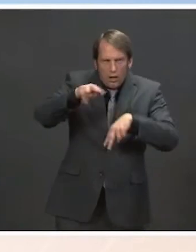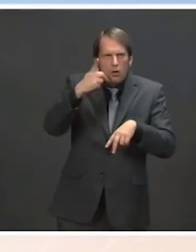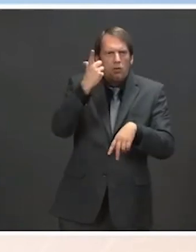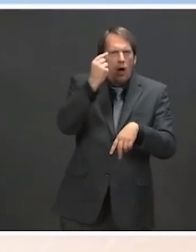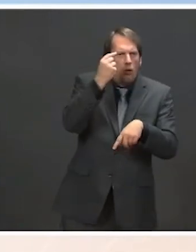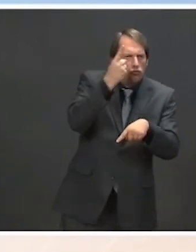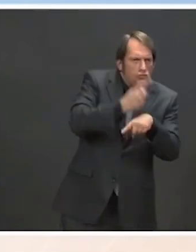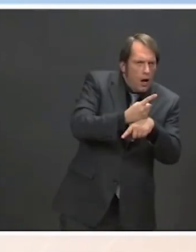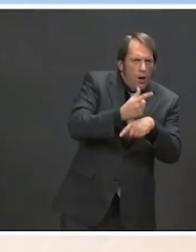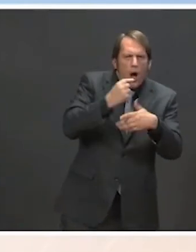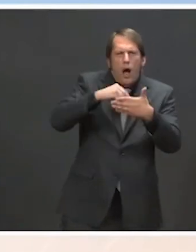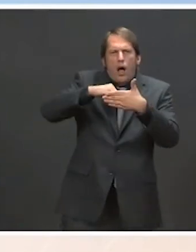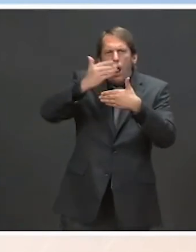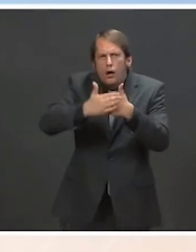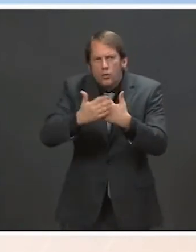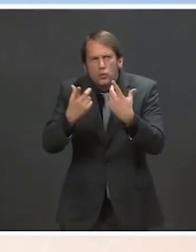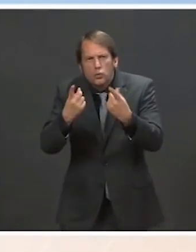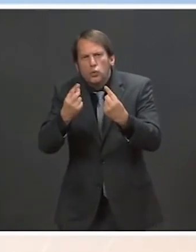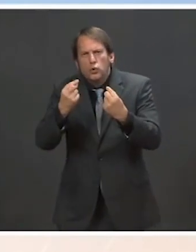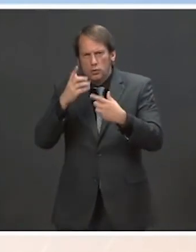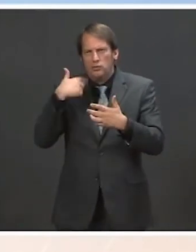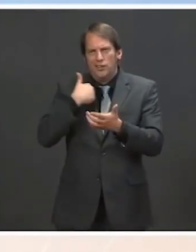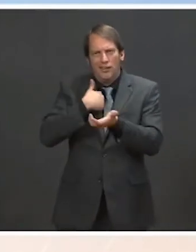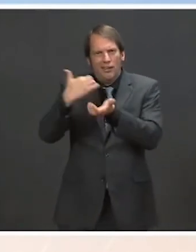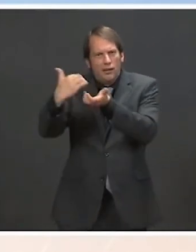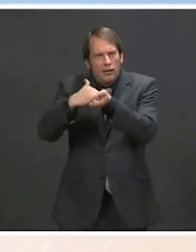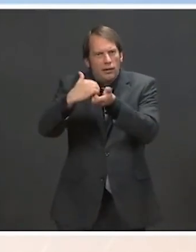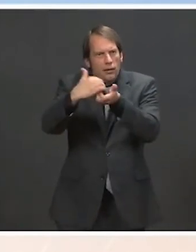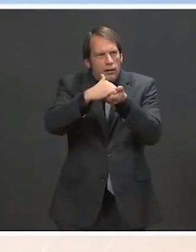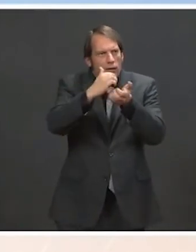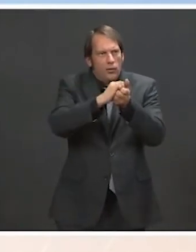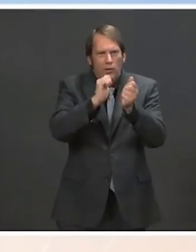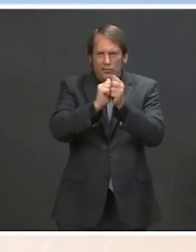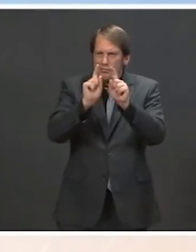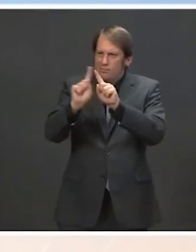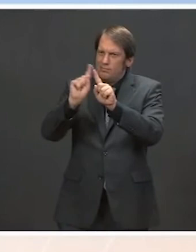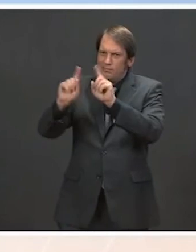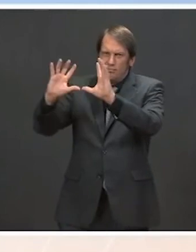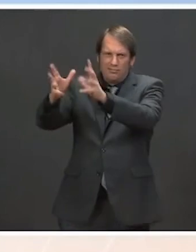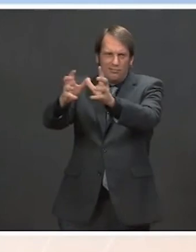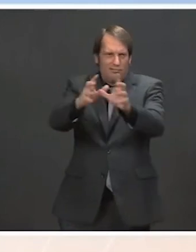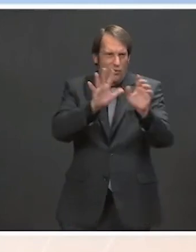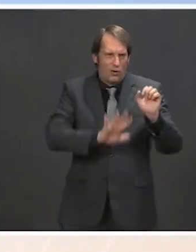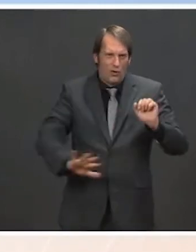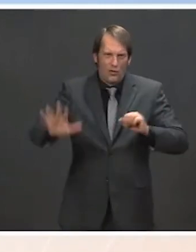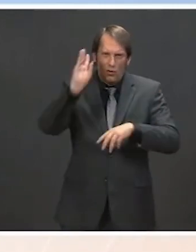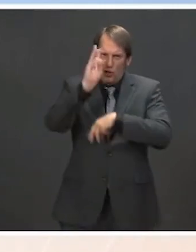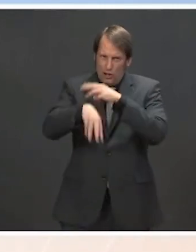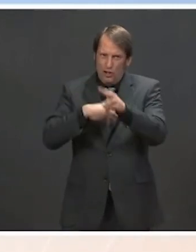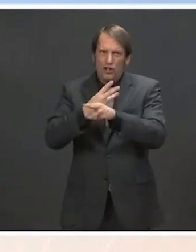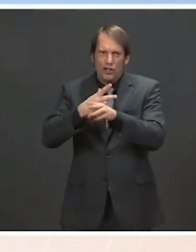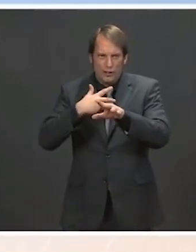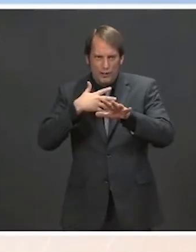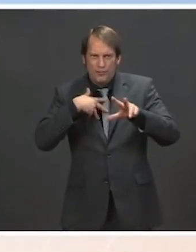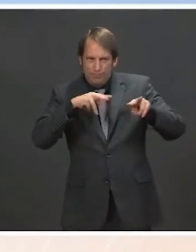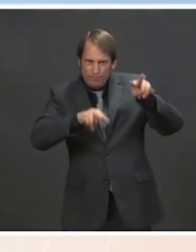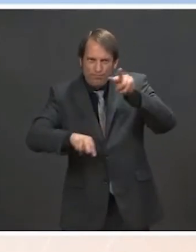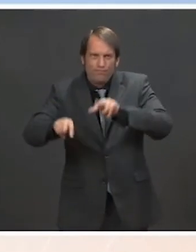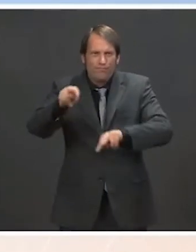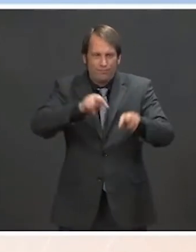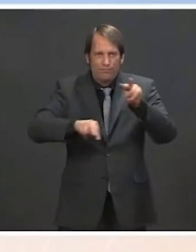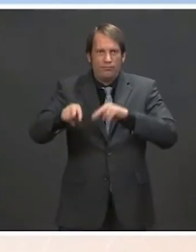with our partners and allies around the world. And as Secretary of State noted in his comments after this meeting, we